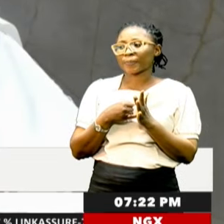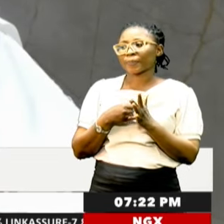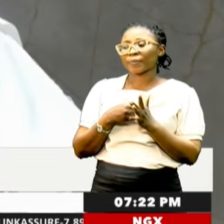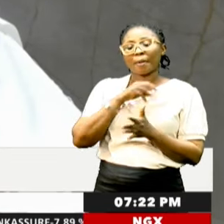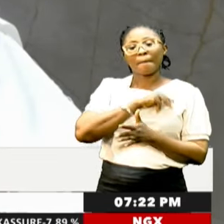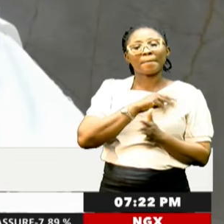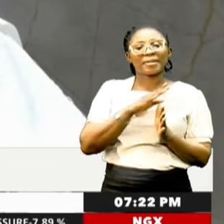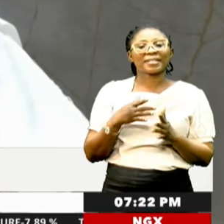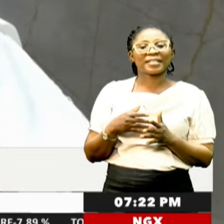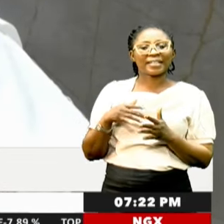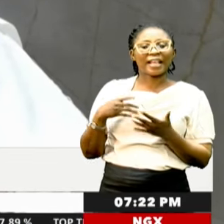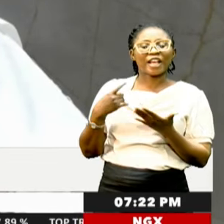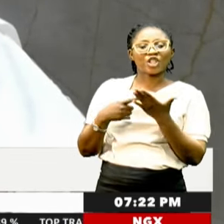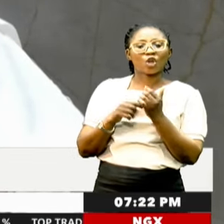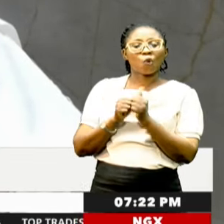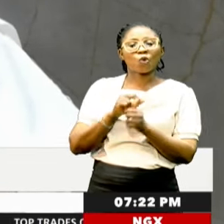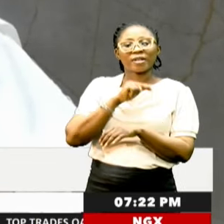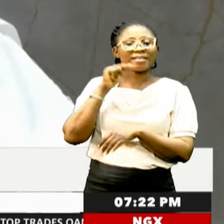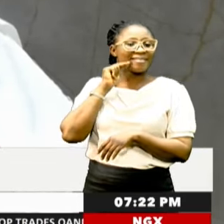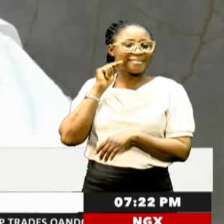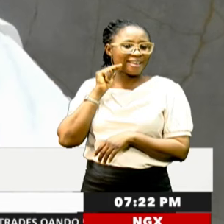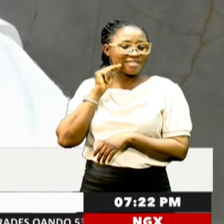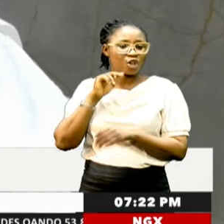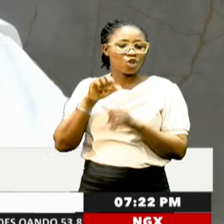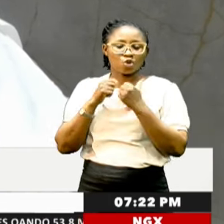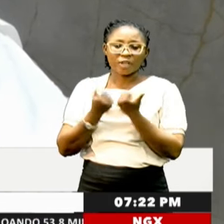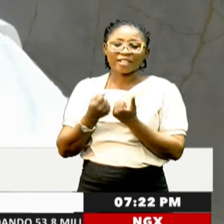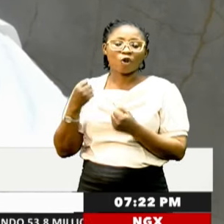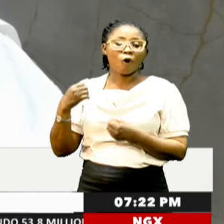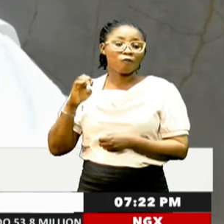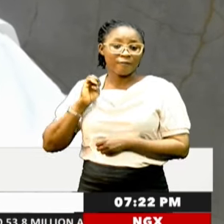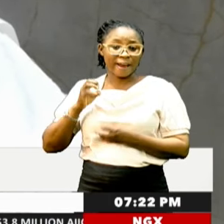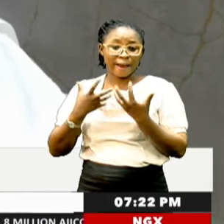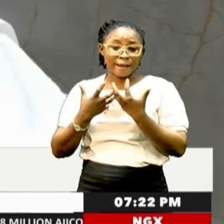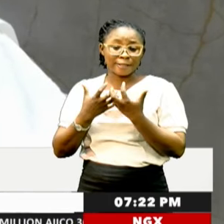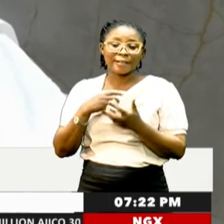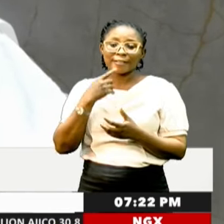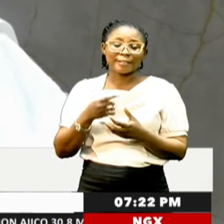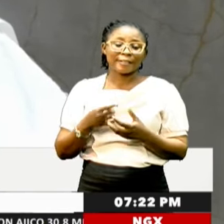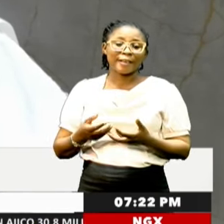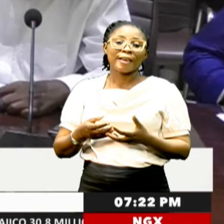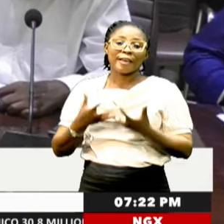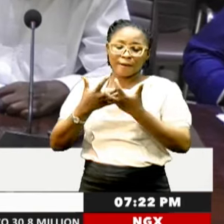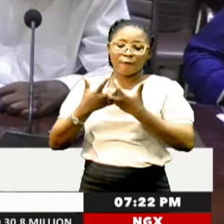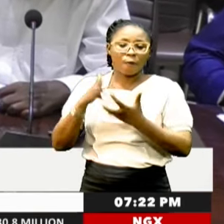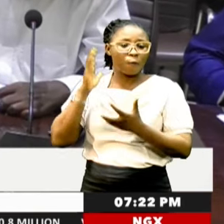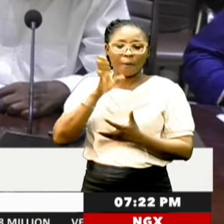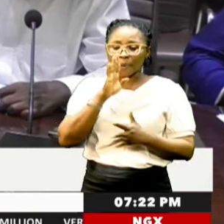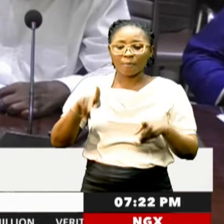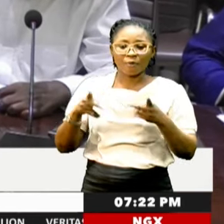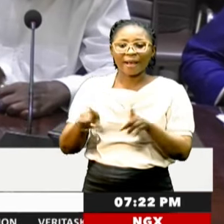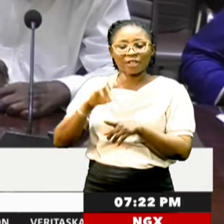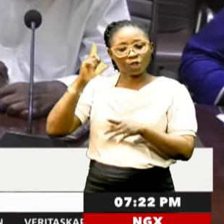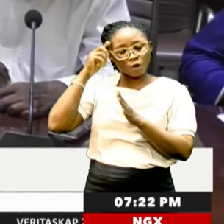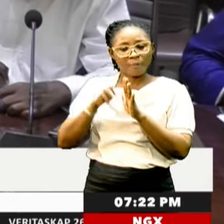minister, while engaging with members of the Nigerian Society of Engineers, says heavy-duty equipment will be provided just as government